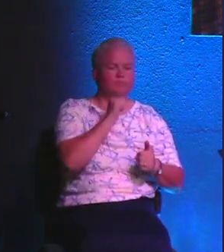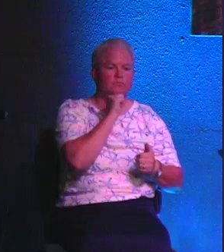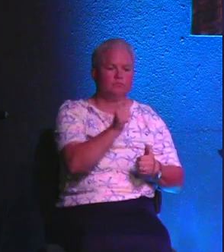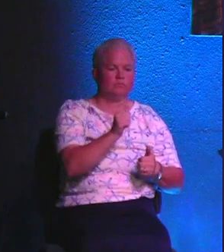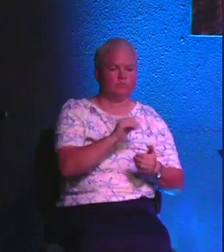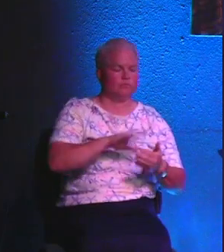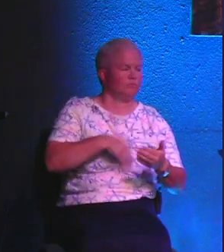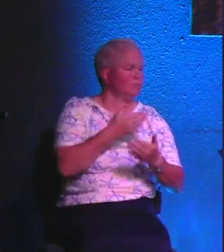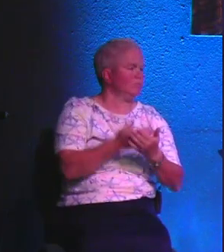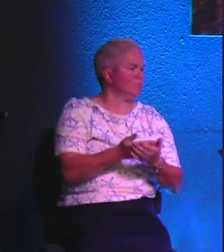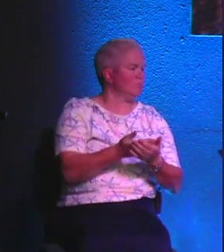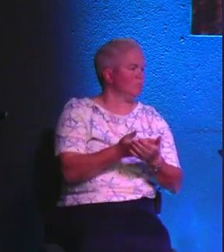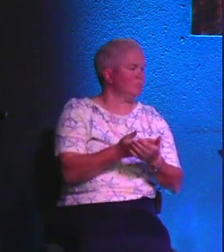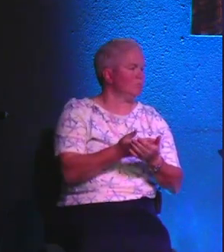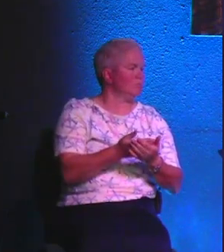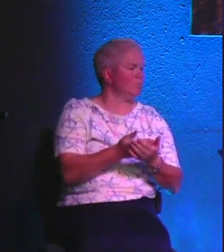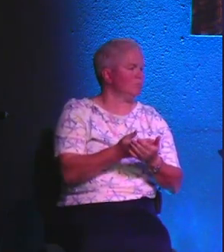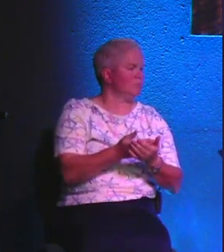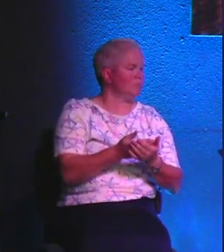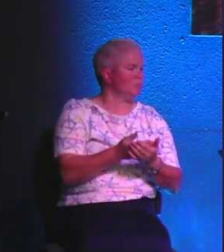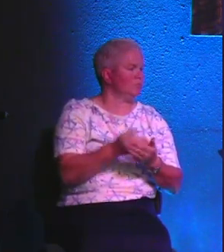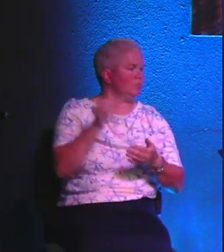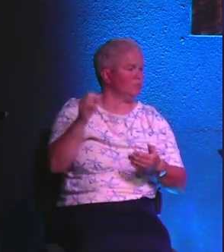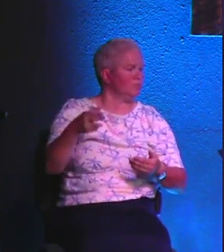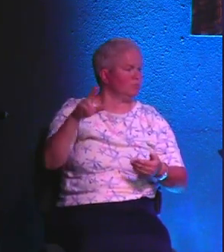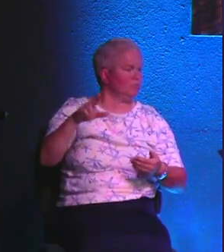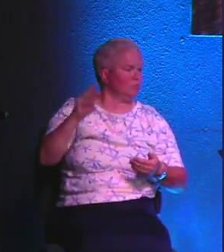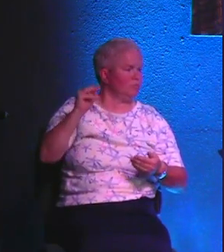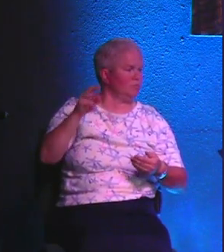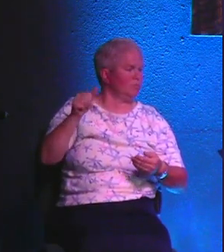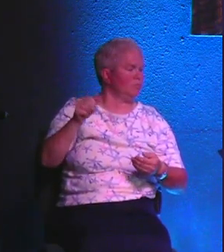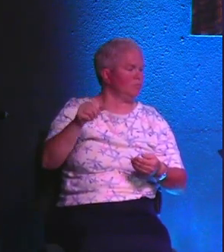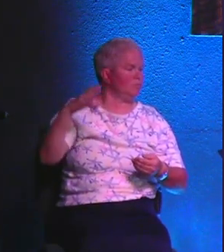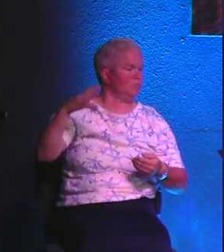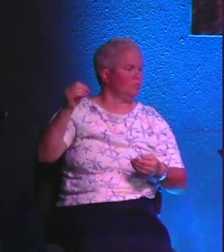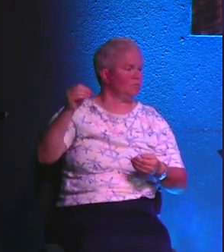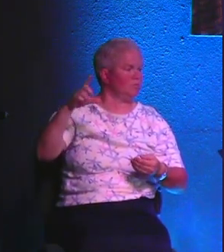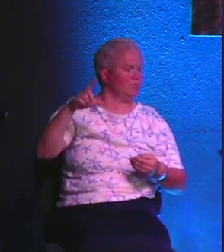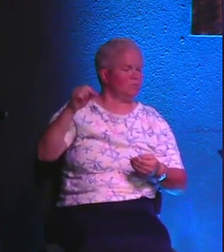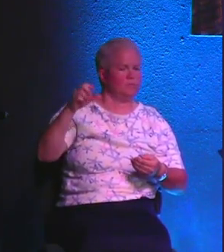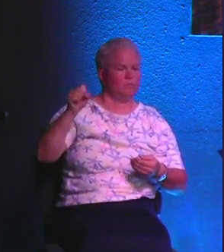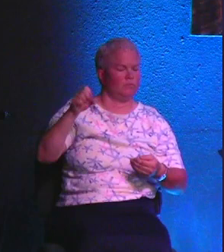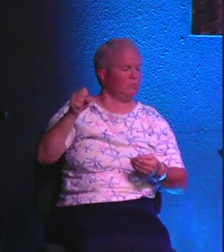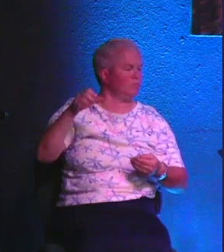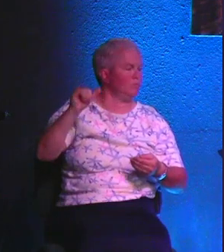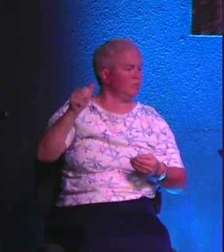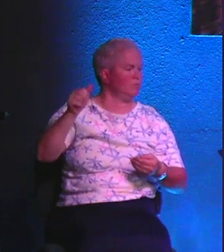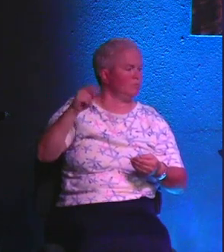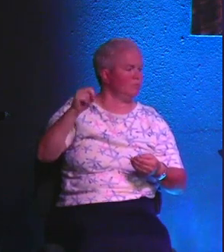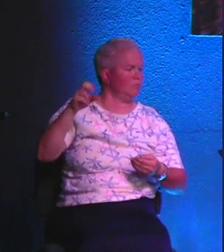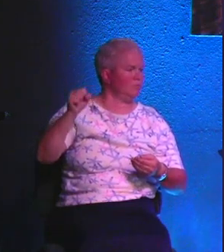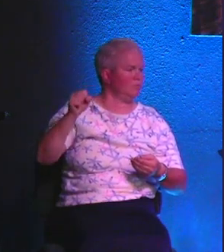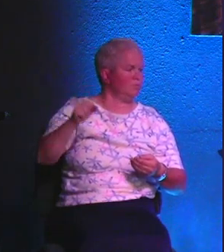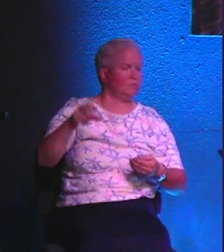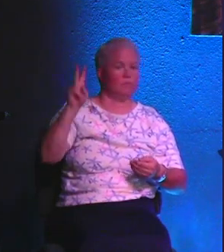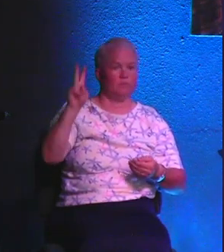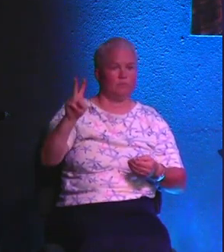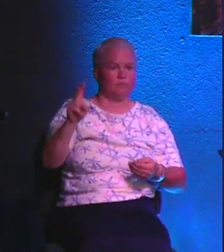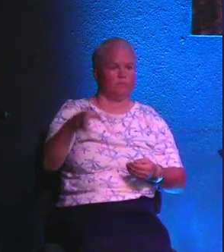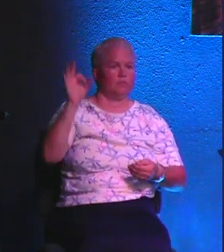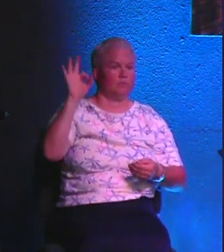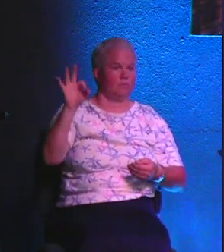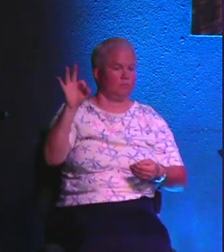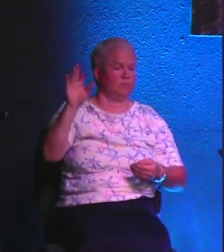all, because now we come to the humanity, Colossians 2, 9b, in bodily form. Three